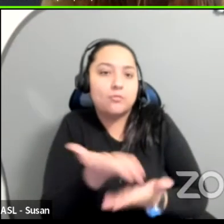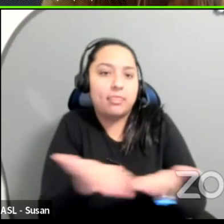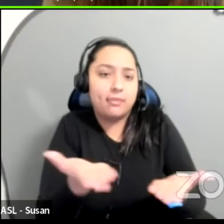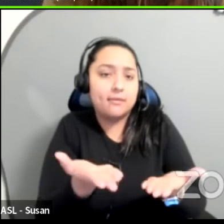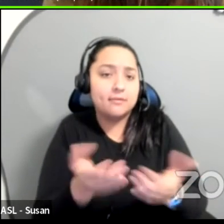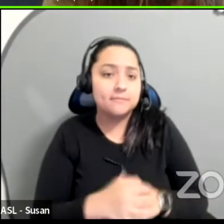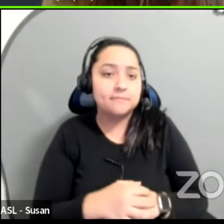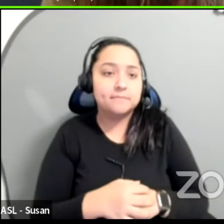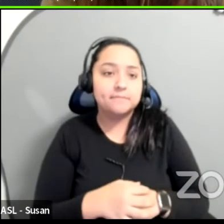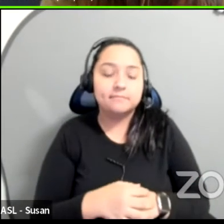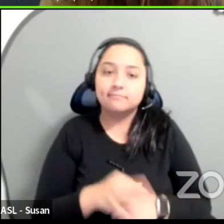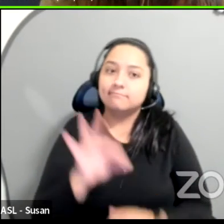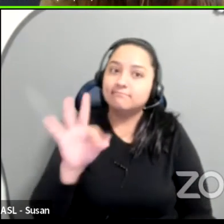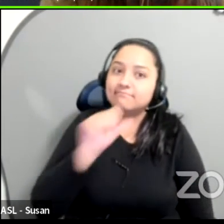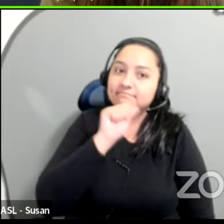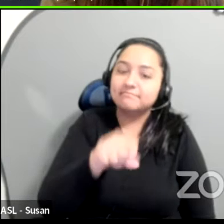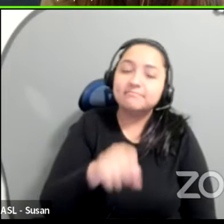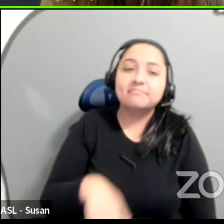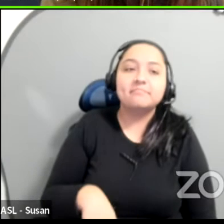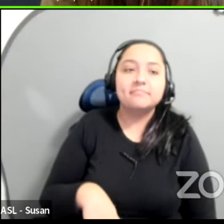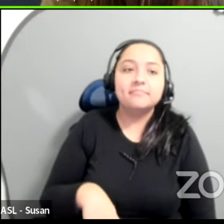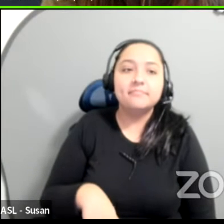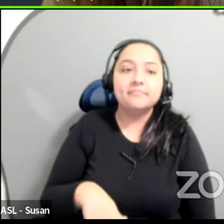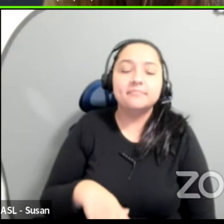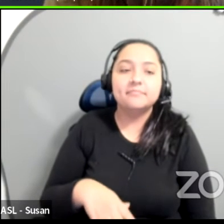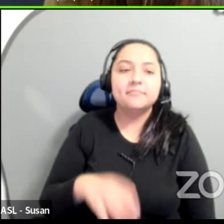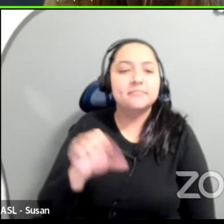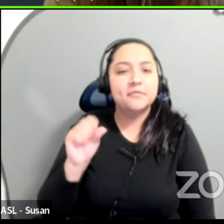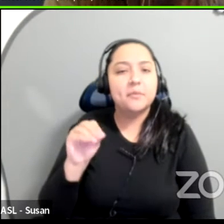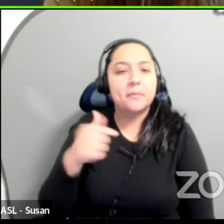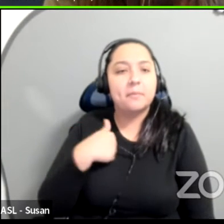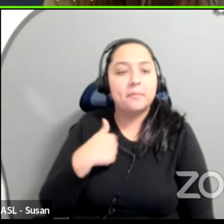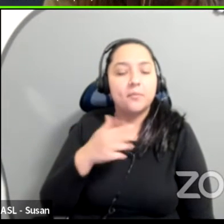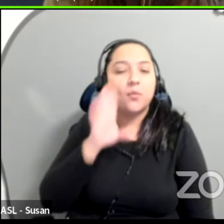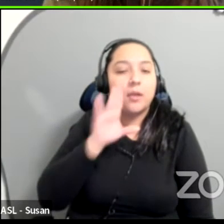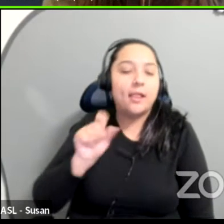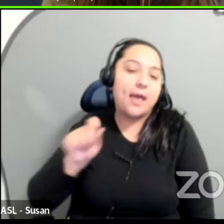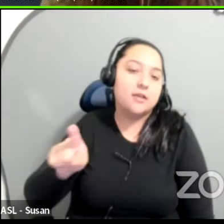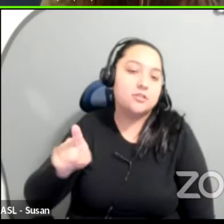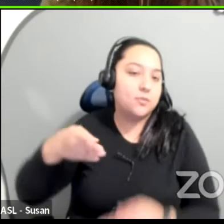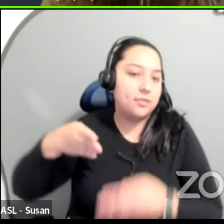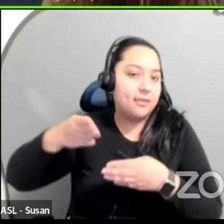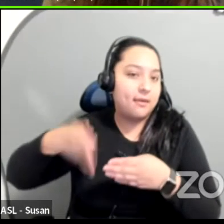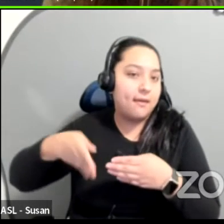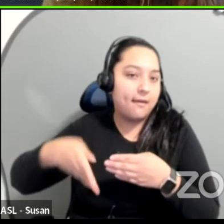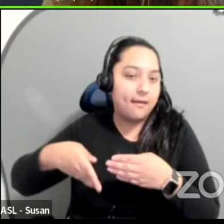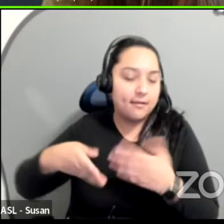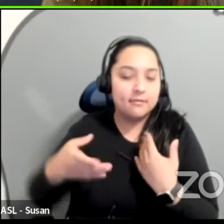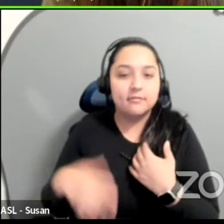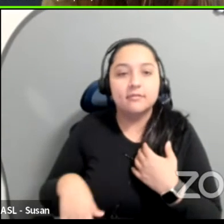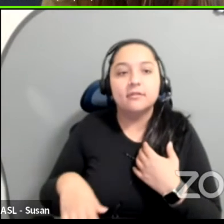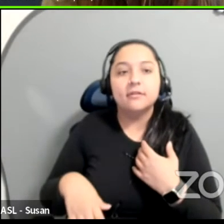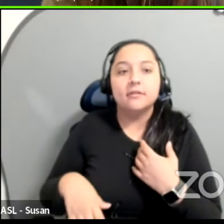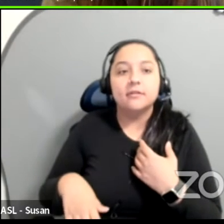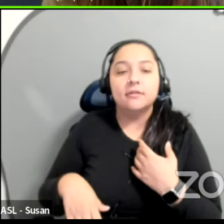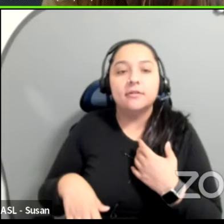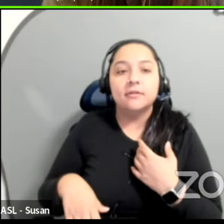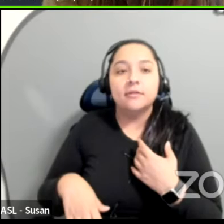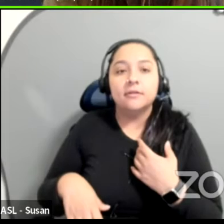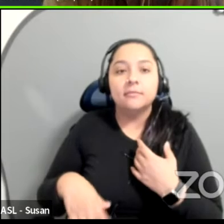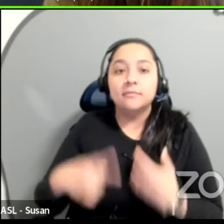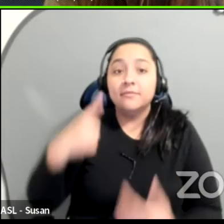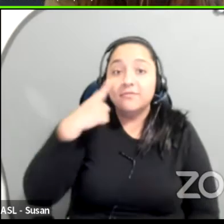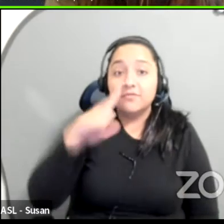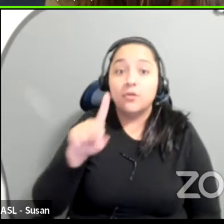that's a great place to start. So while we're talking about this, um, I will ask at the end, I'll give you, you know, here's your cheat sheet. I will ask at the end for